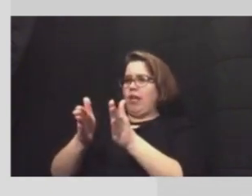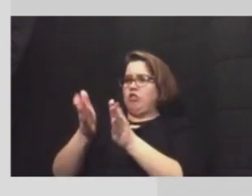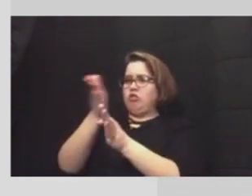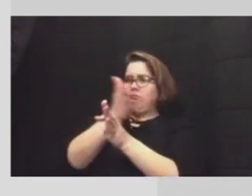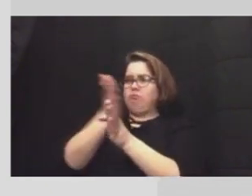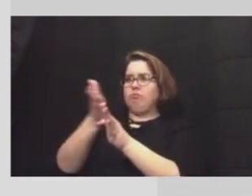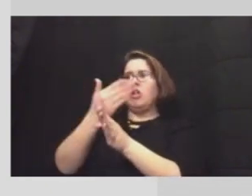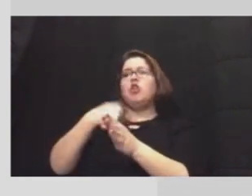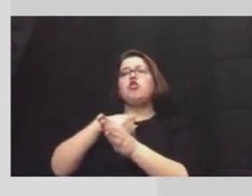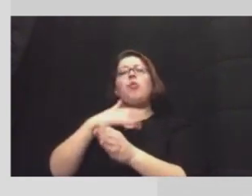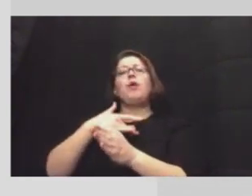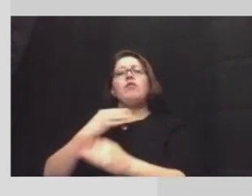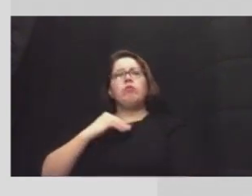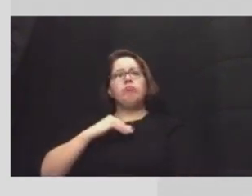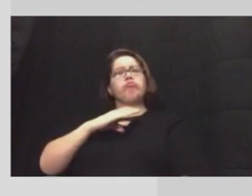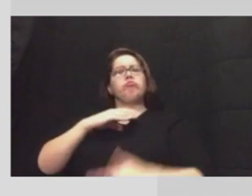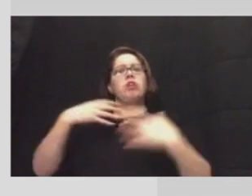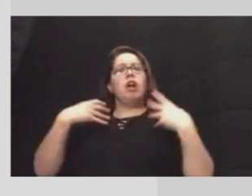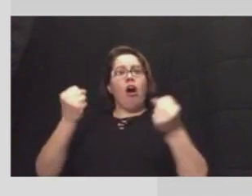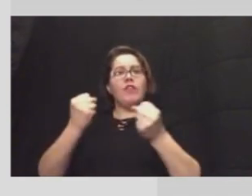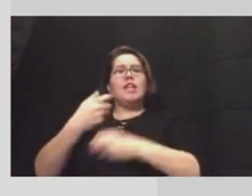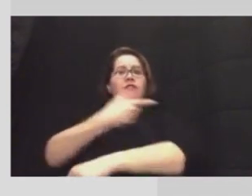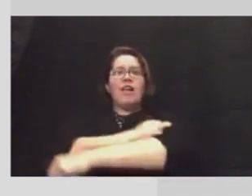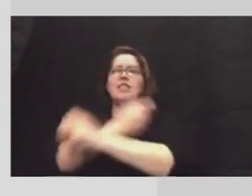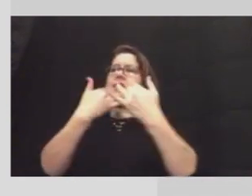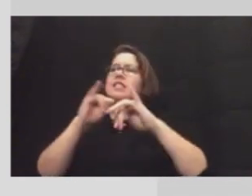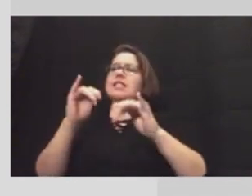confident in our vaccine still working